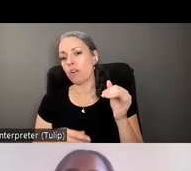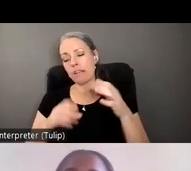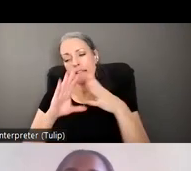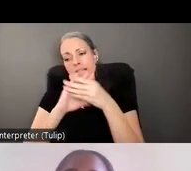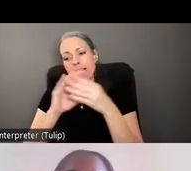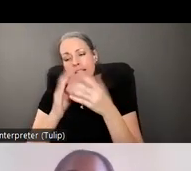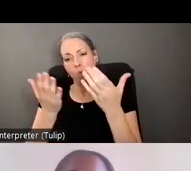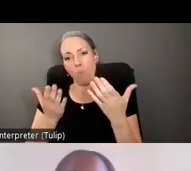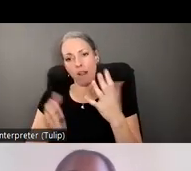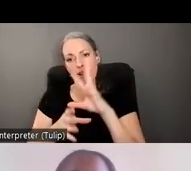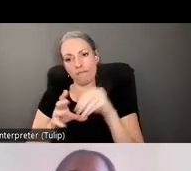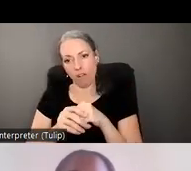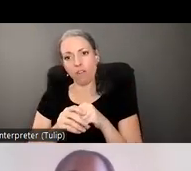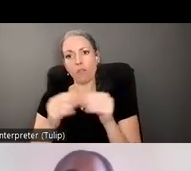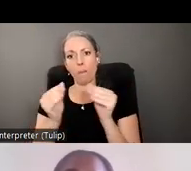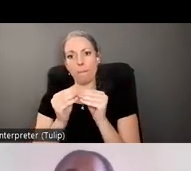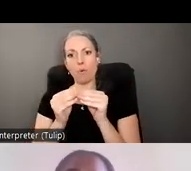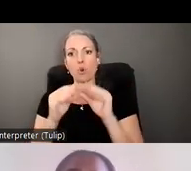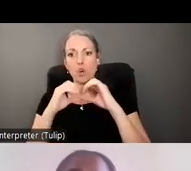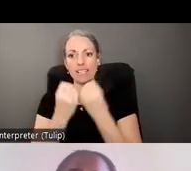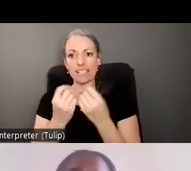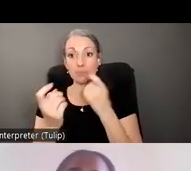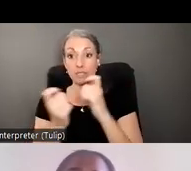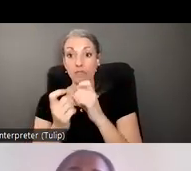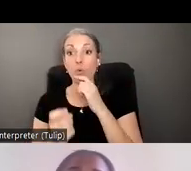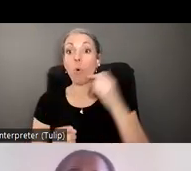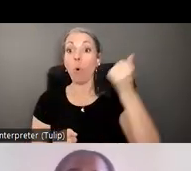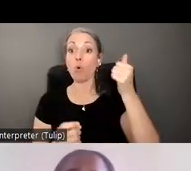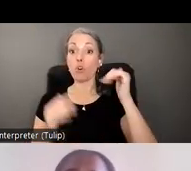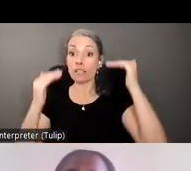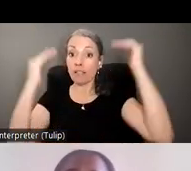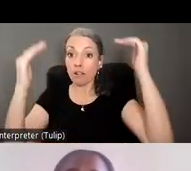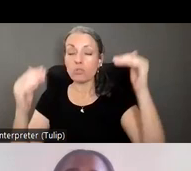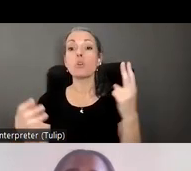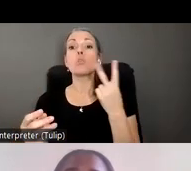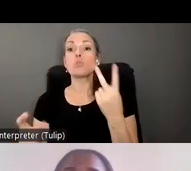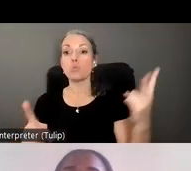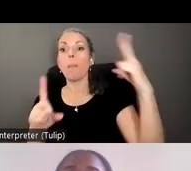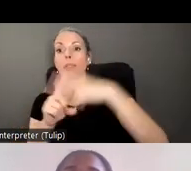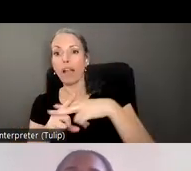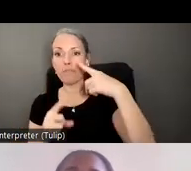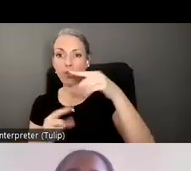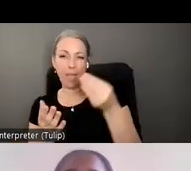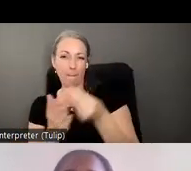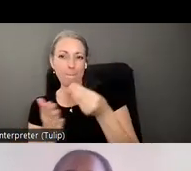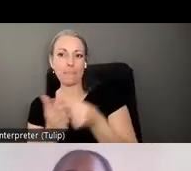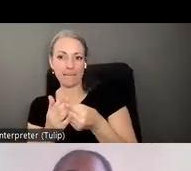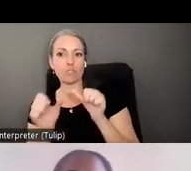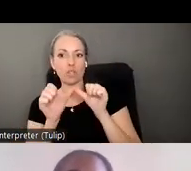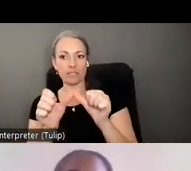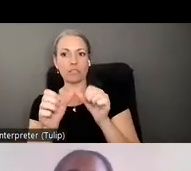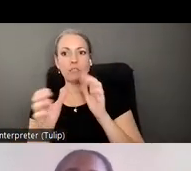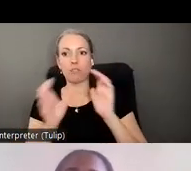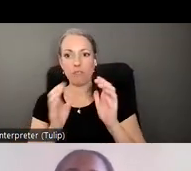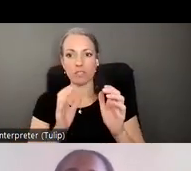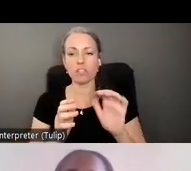in having more organizations that serve specifically older adults um to apply for that iota funding so we're going to continue that conversation about